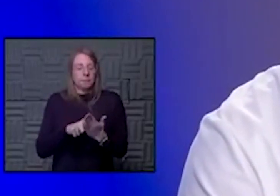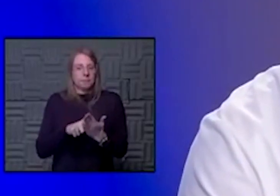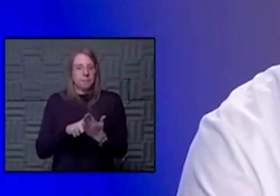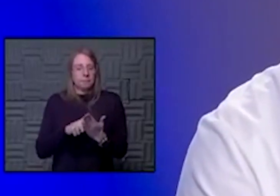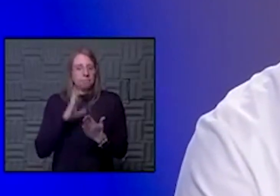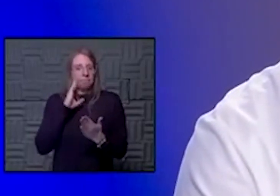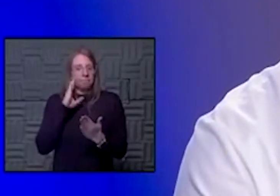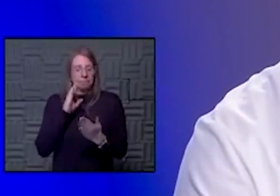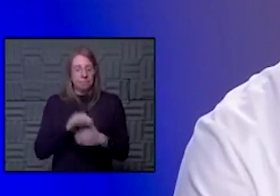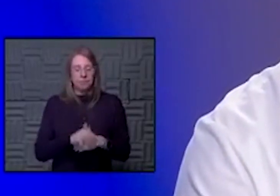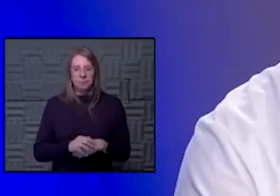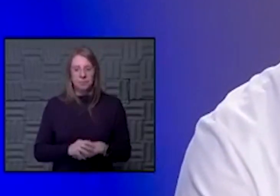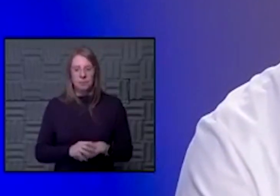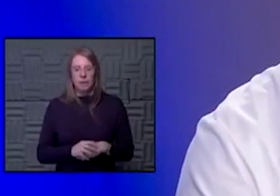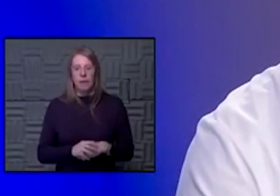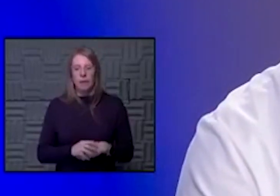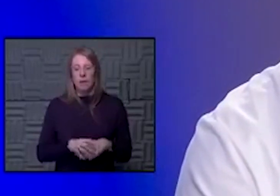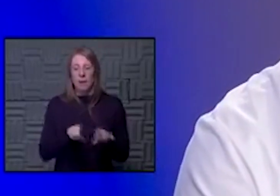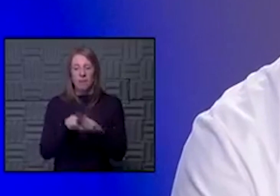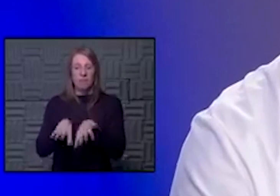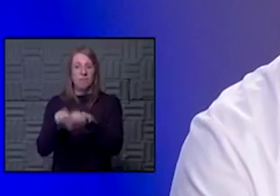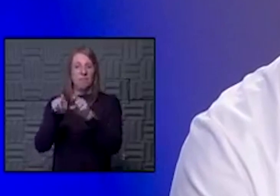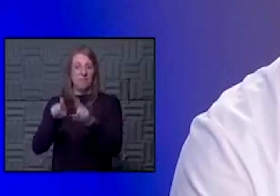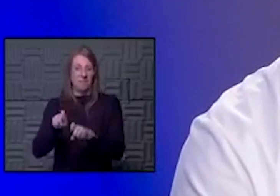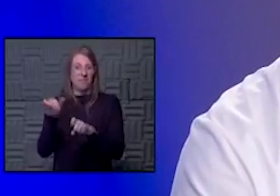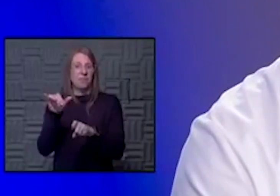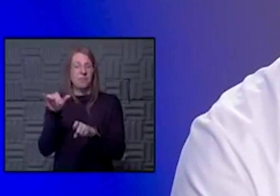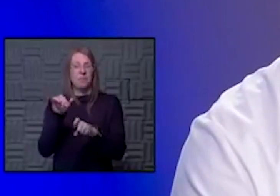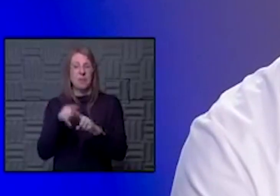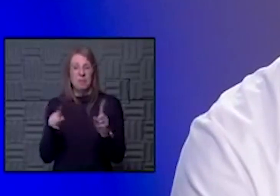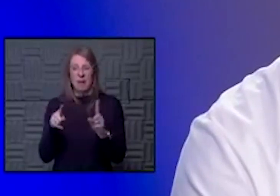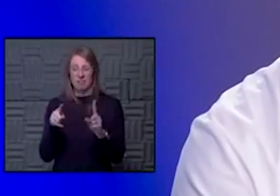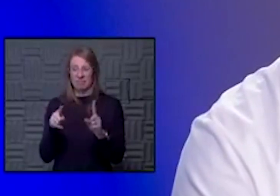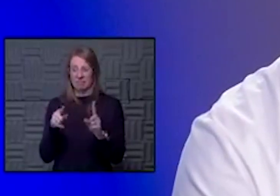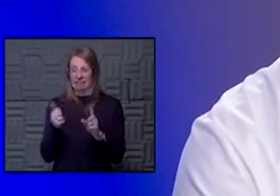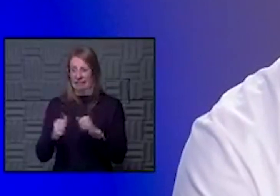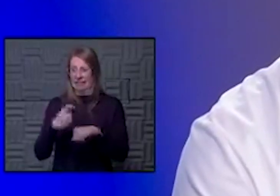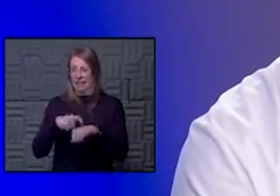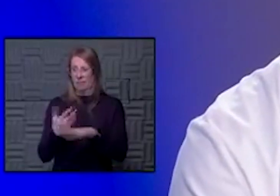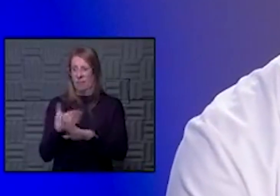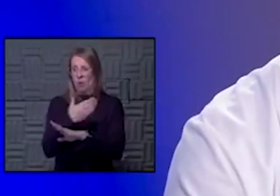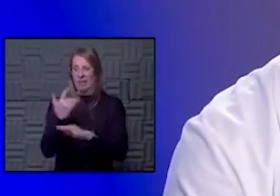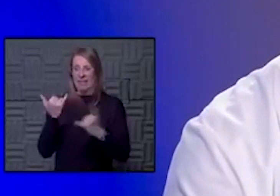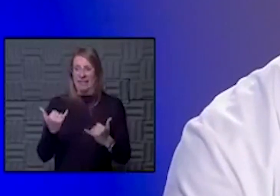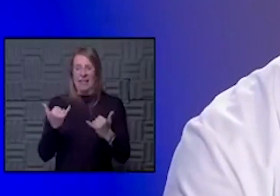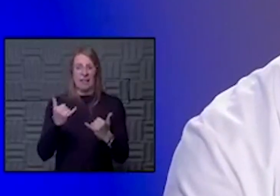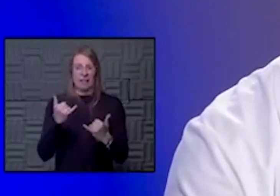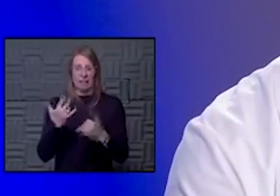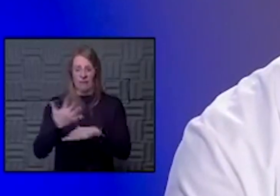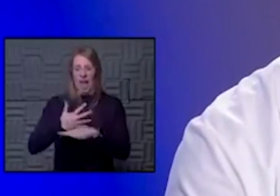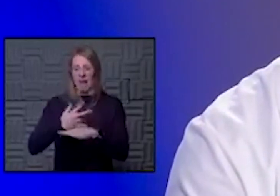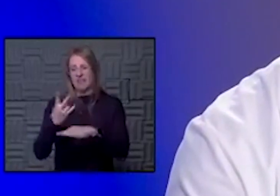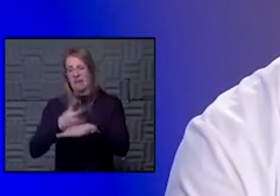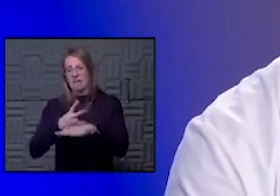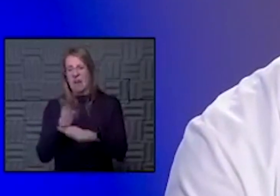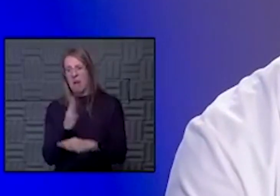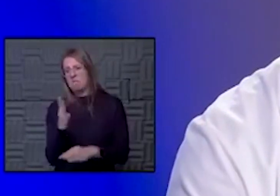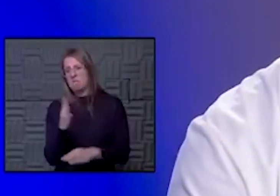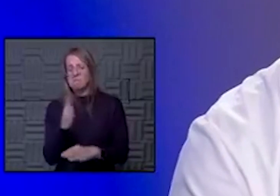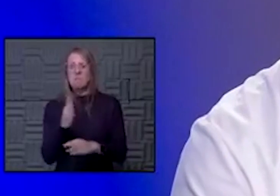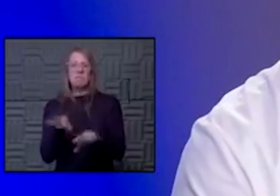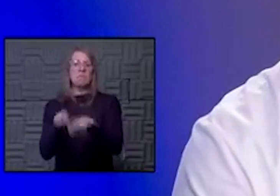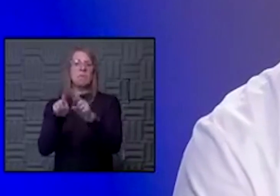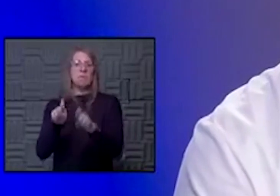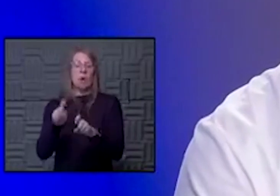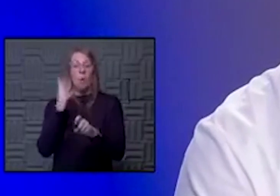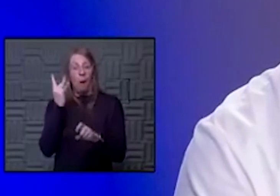really, again, thinking about getting tested as well, but I wouldn't do it any, any time before today. So really that five to seven day mark. And again,